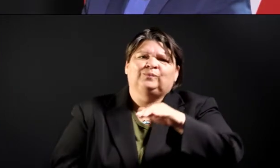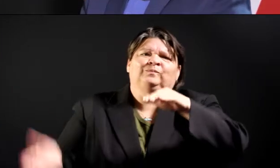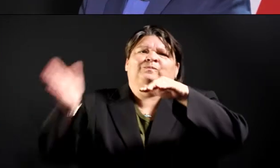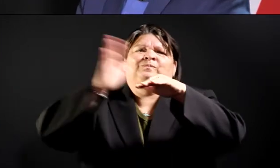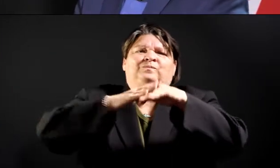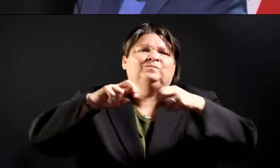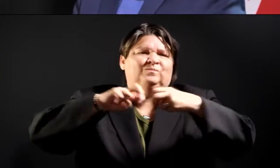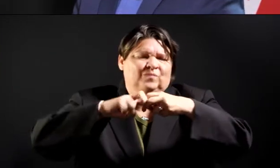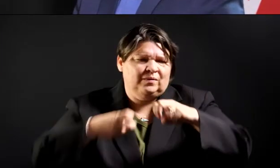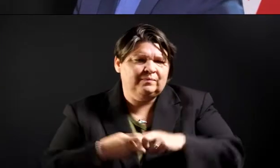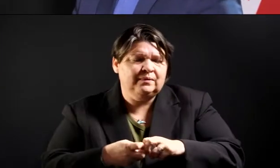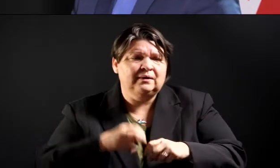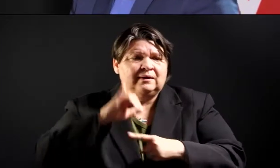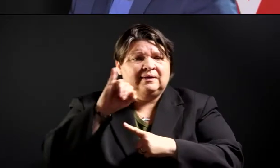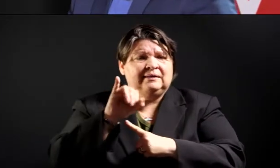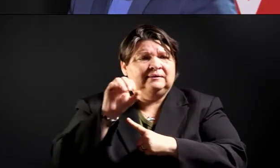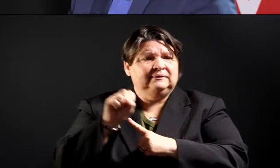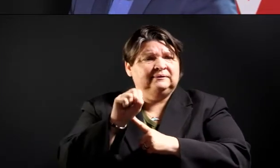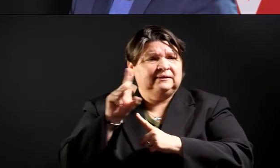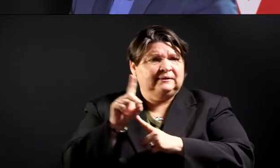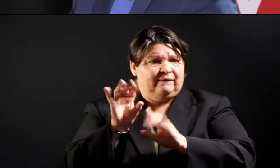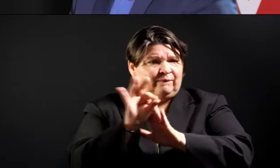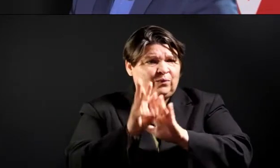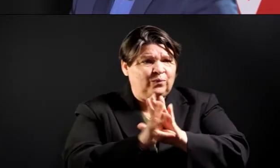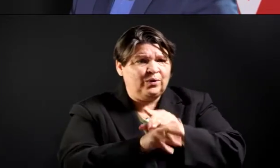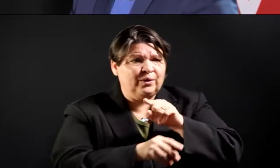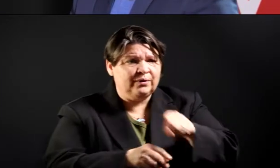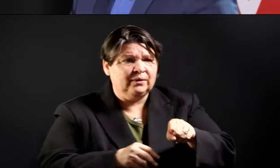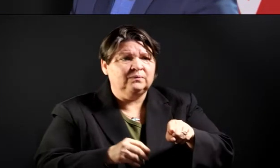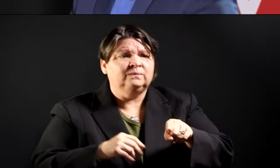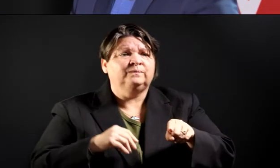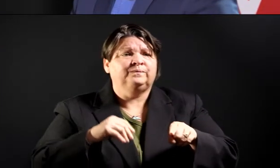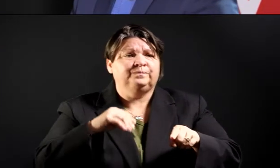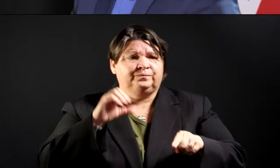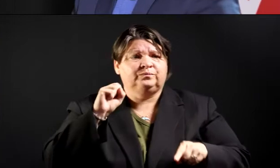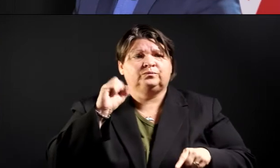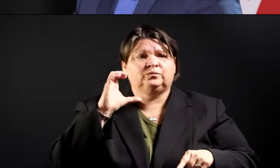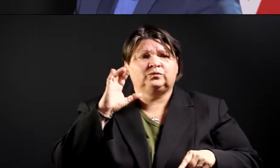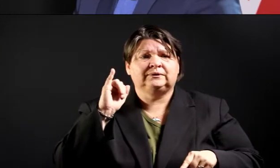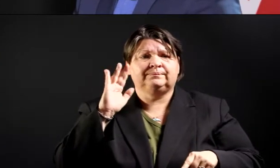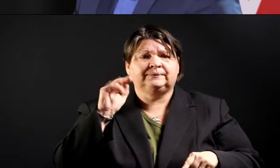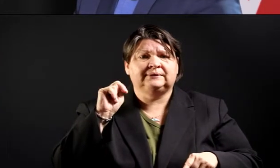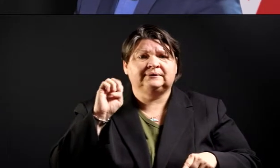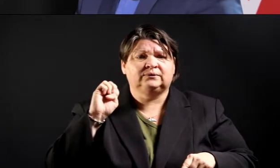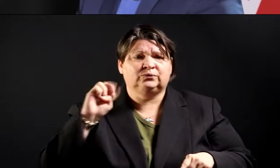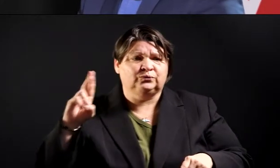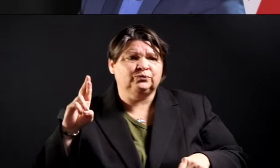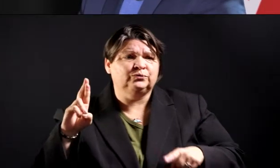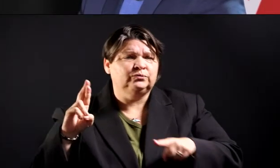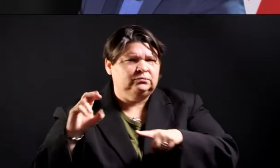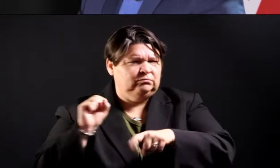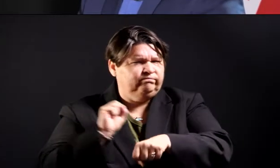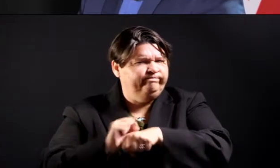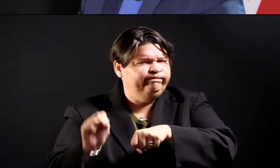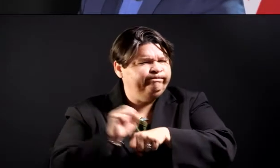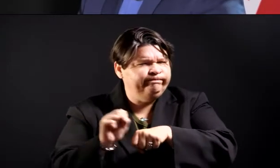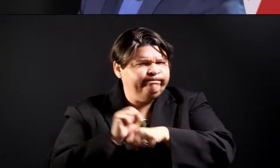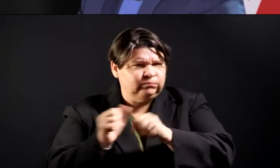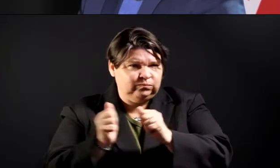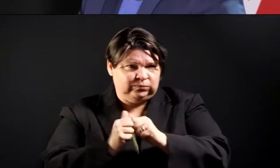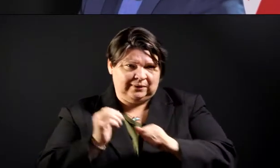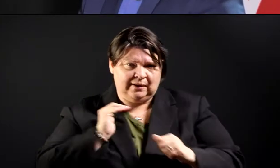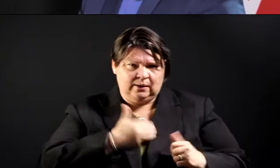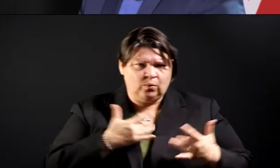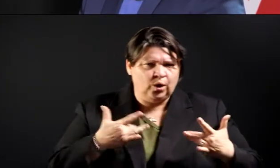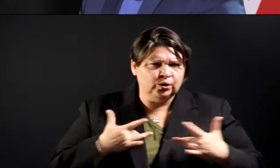Dr. Scribner, they also share our concerns, and we've been working together to address them. And I think that's critical. And, you